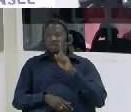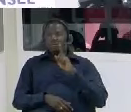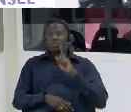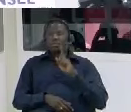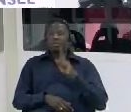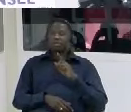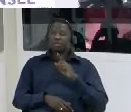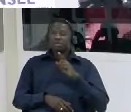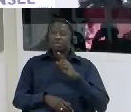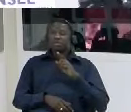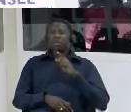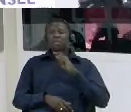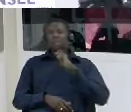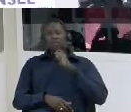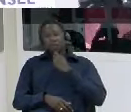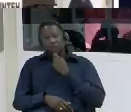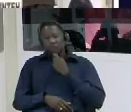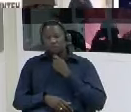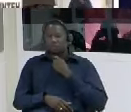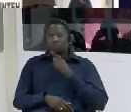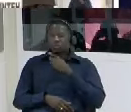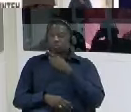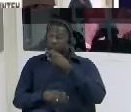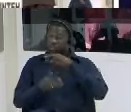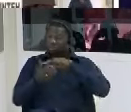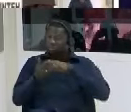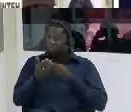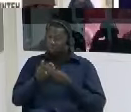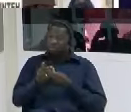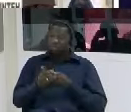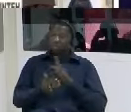pm did you mean 1 30 am